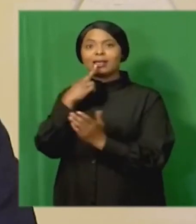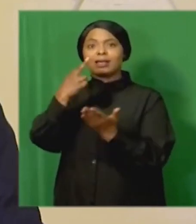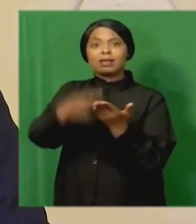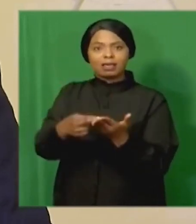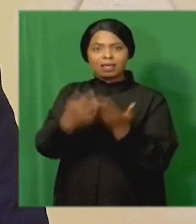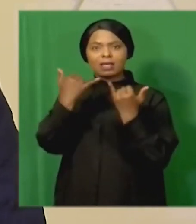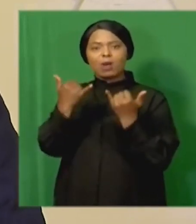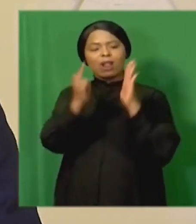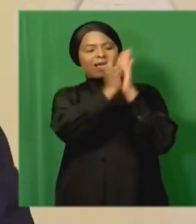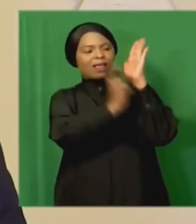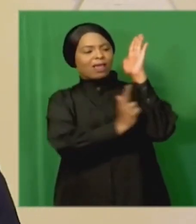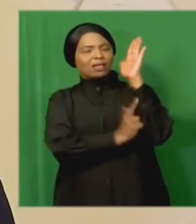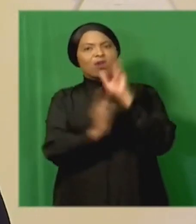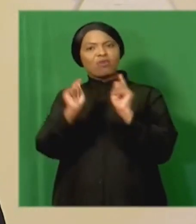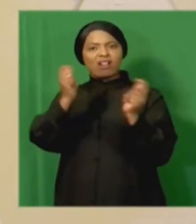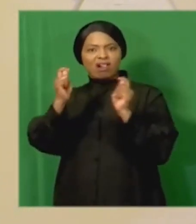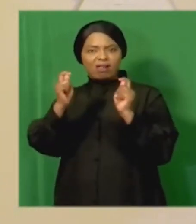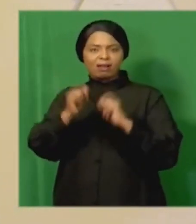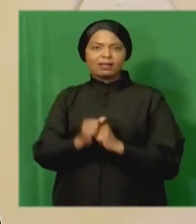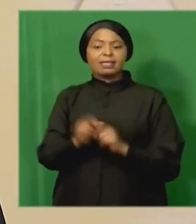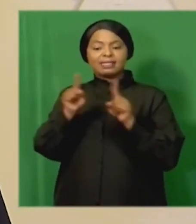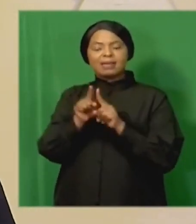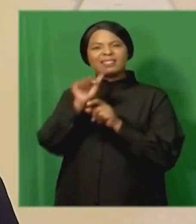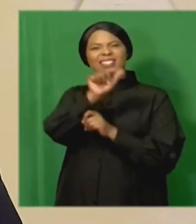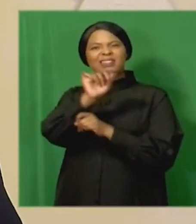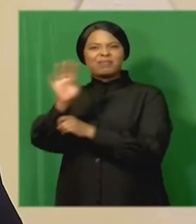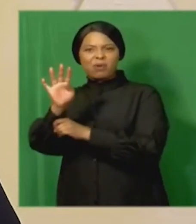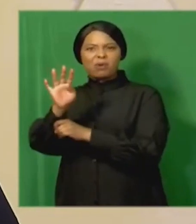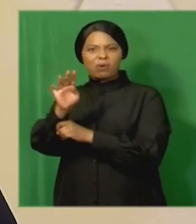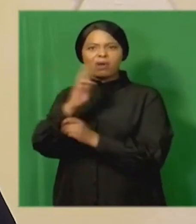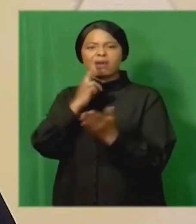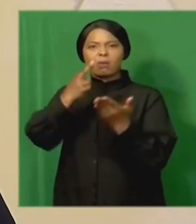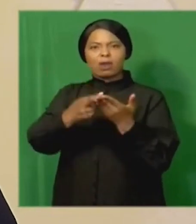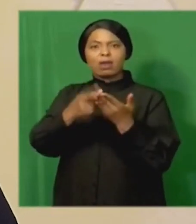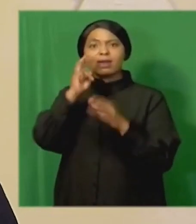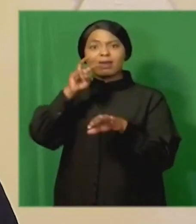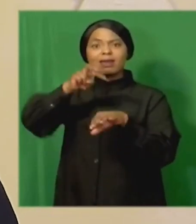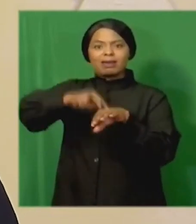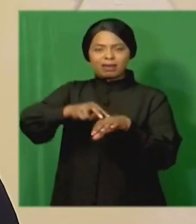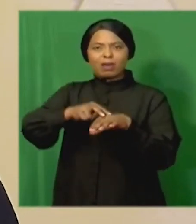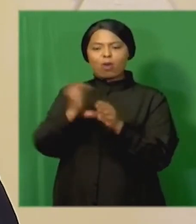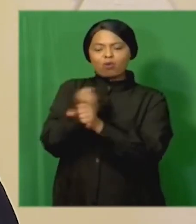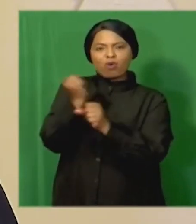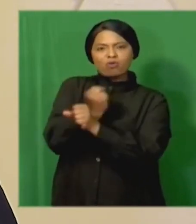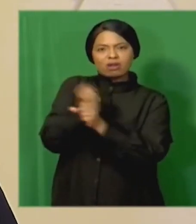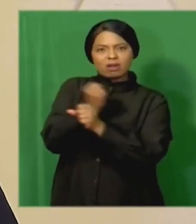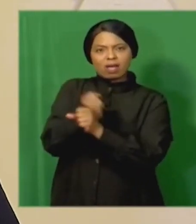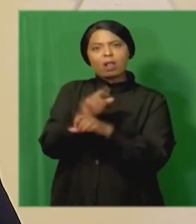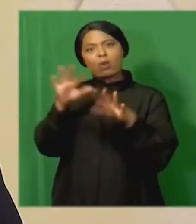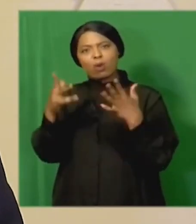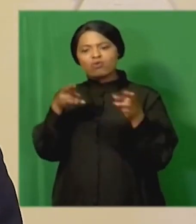proposed legislative changes and there were 64 recommendations requiring operational or